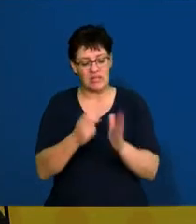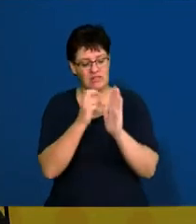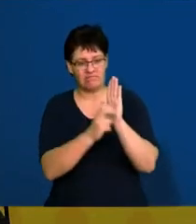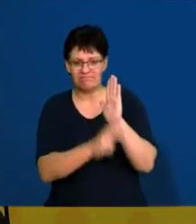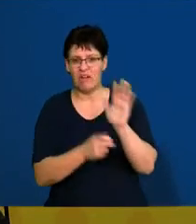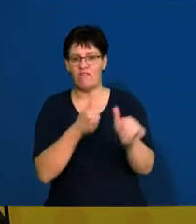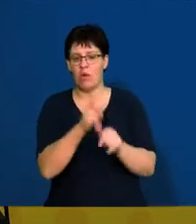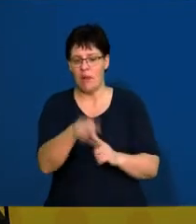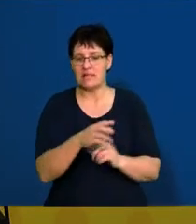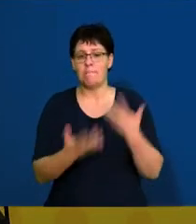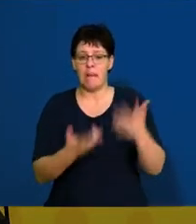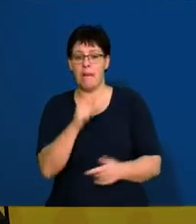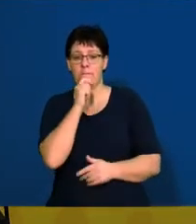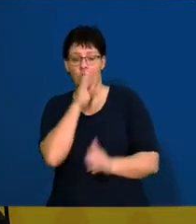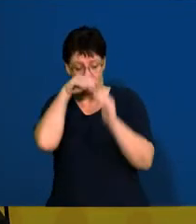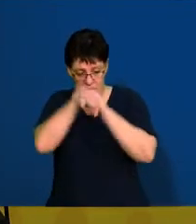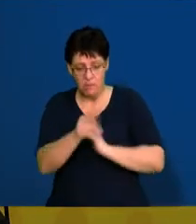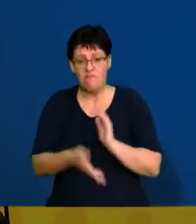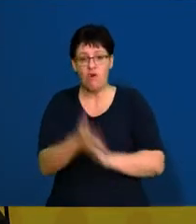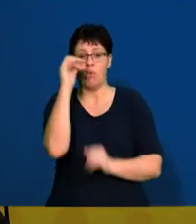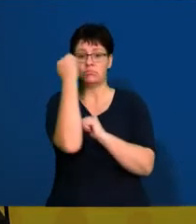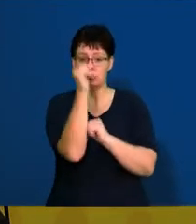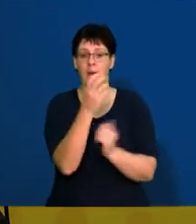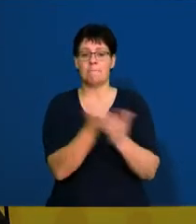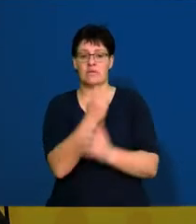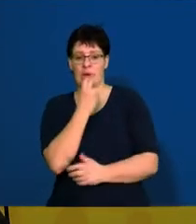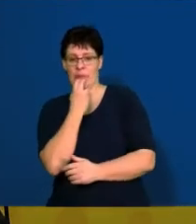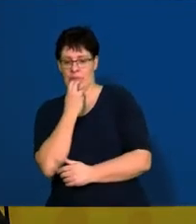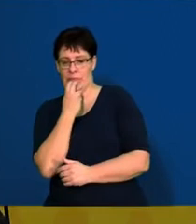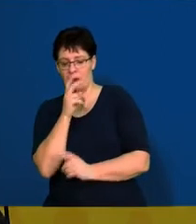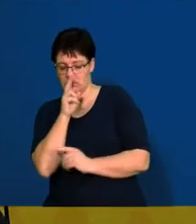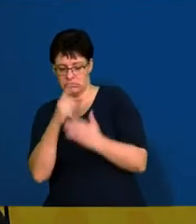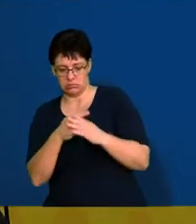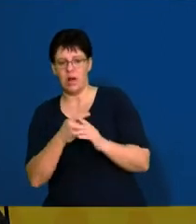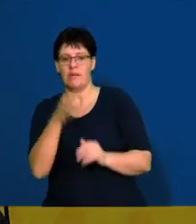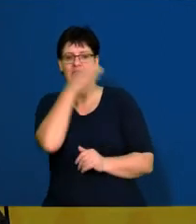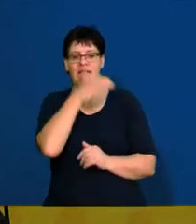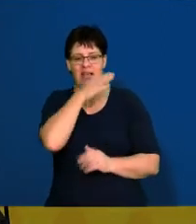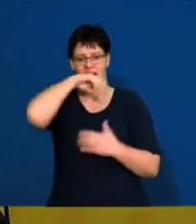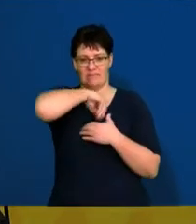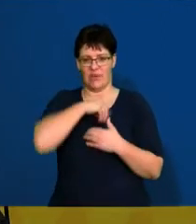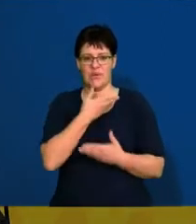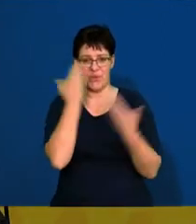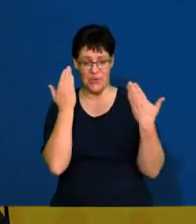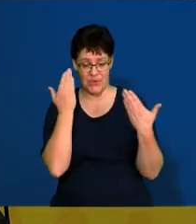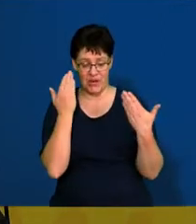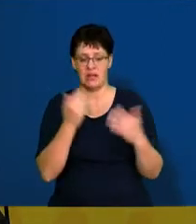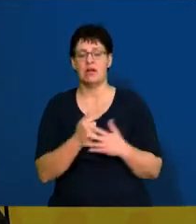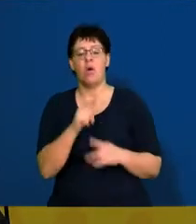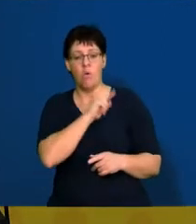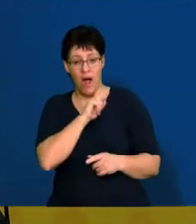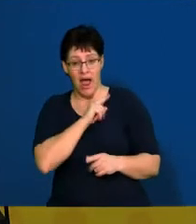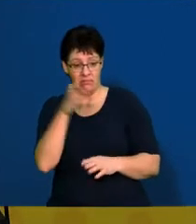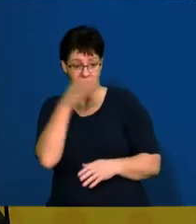So, perhaps you have to have a breathalyzer every morning before you go into the refinery to make sure that you're not under the influence of anything.